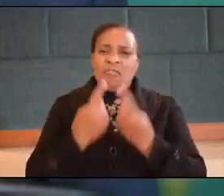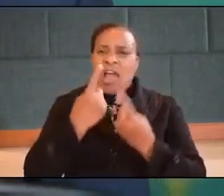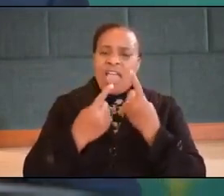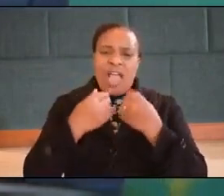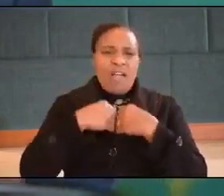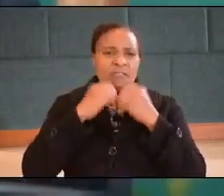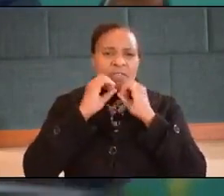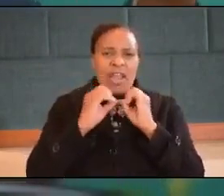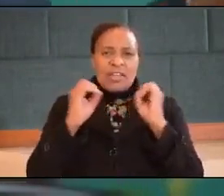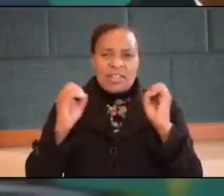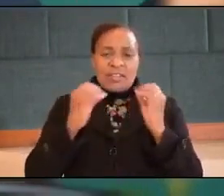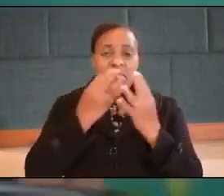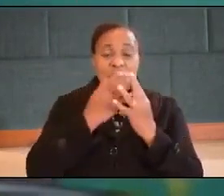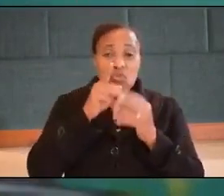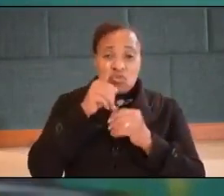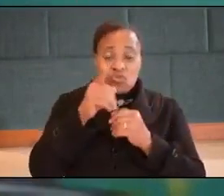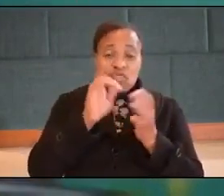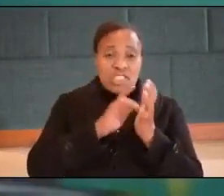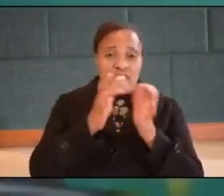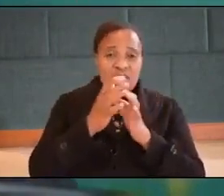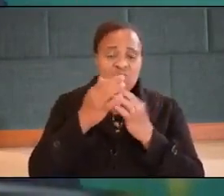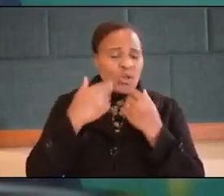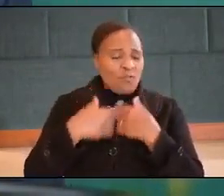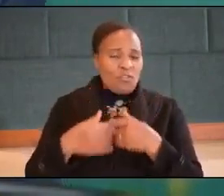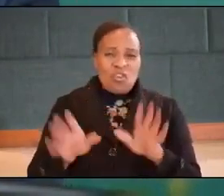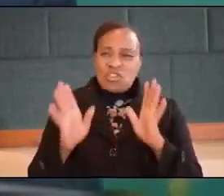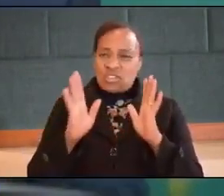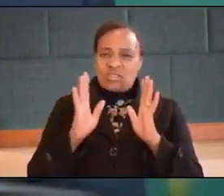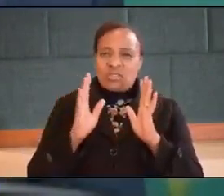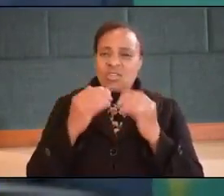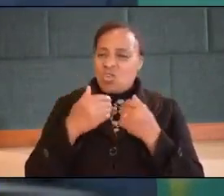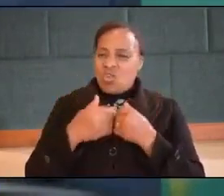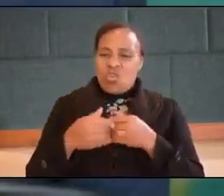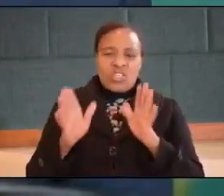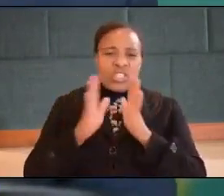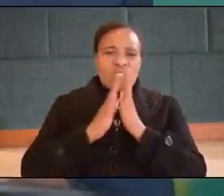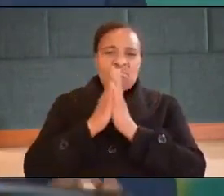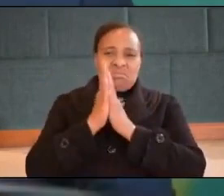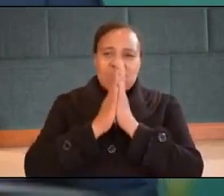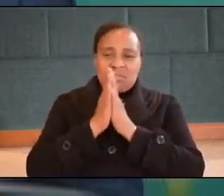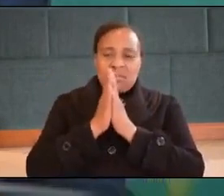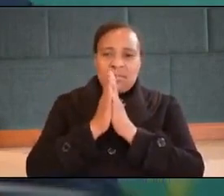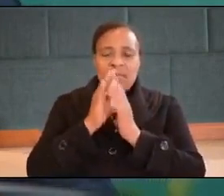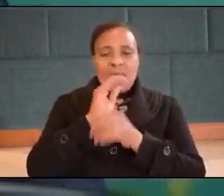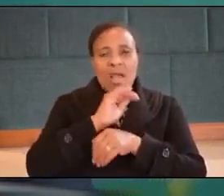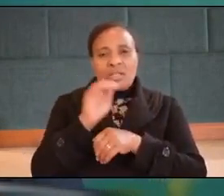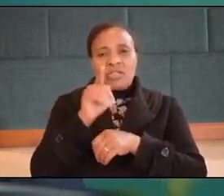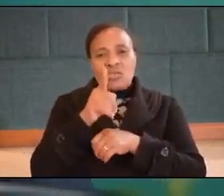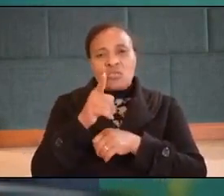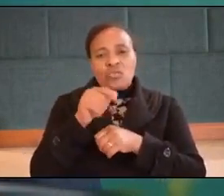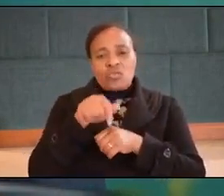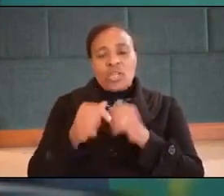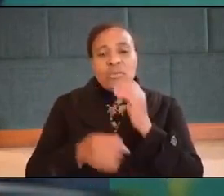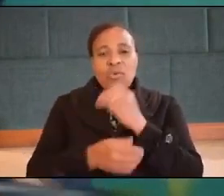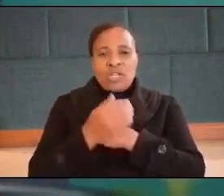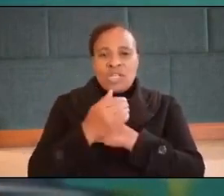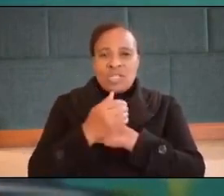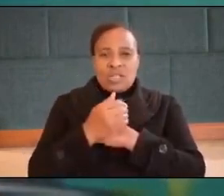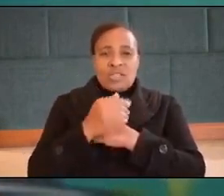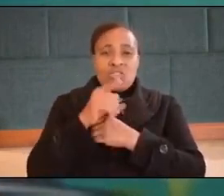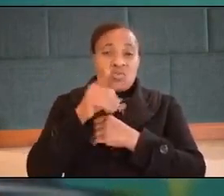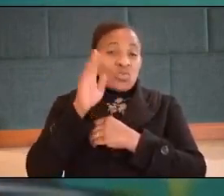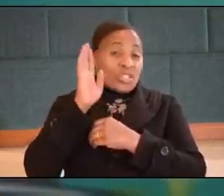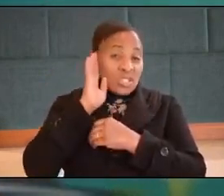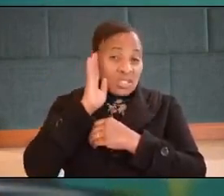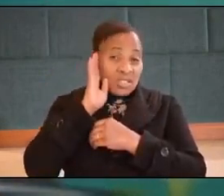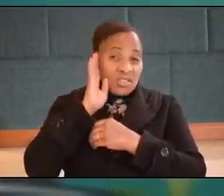jesus christ because we've lost the excitement we've lost the passion and i'm asking you this morning my friend listening to me are